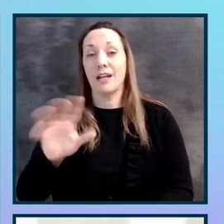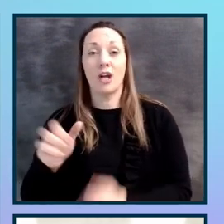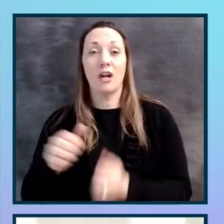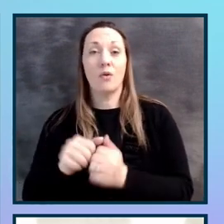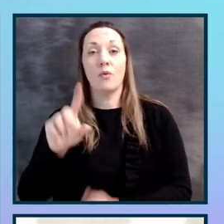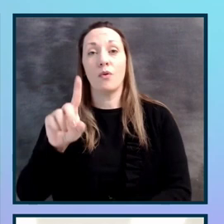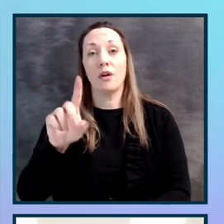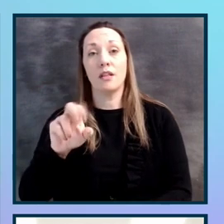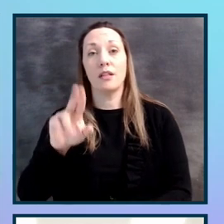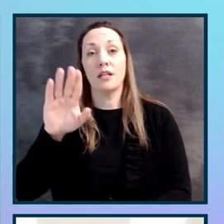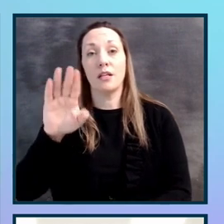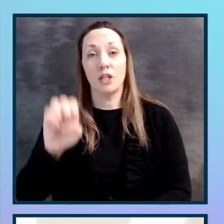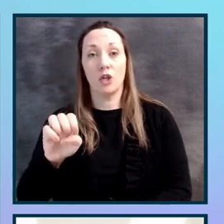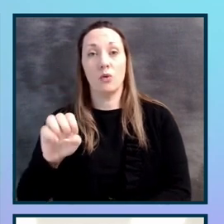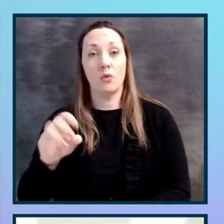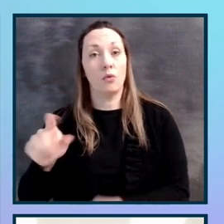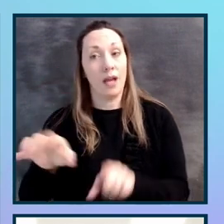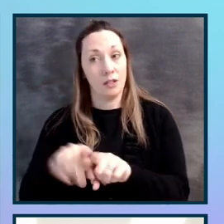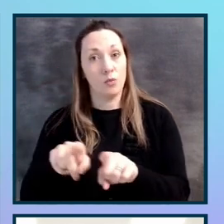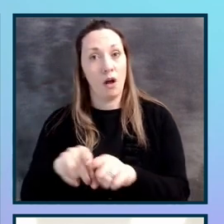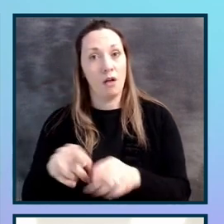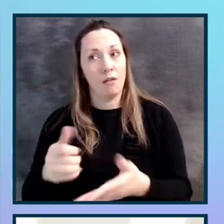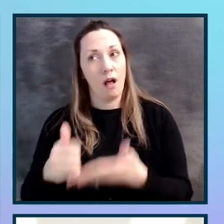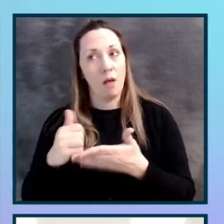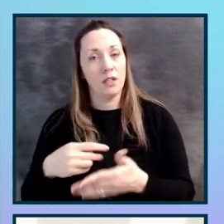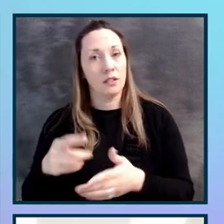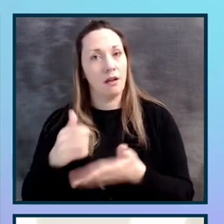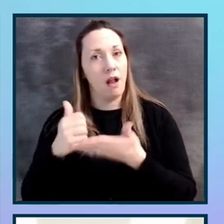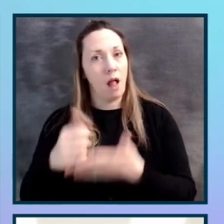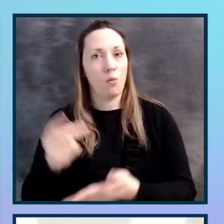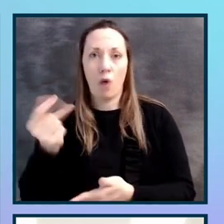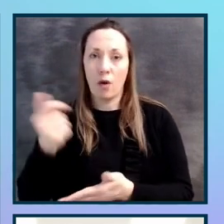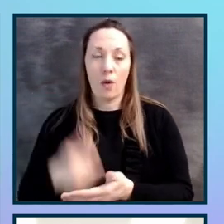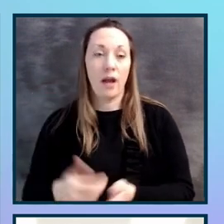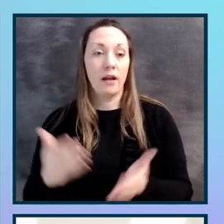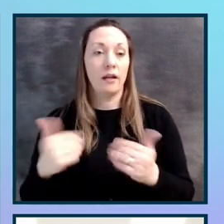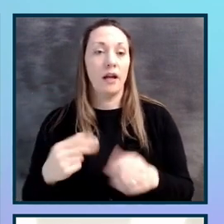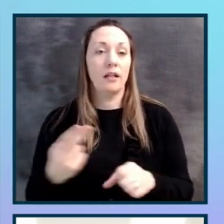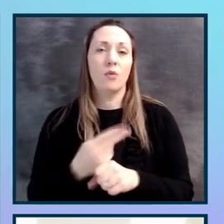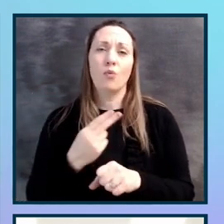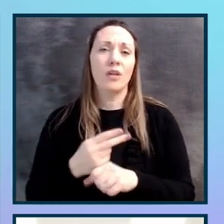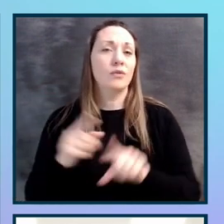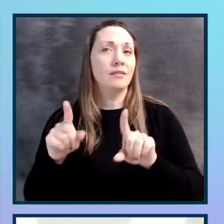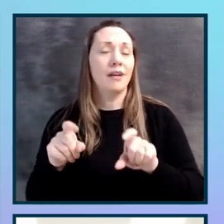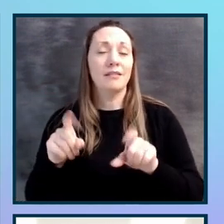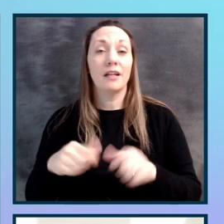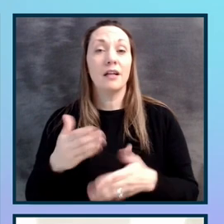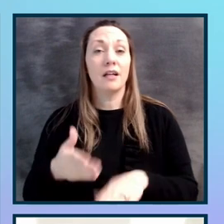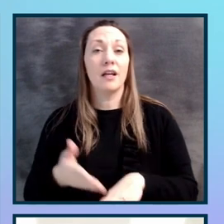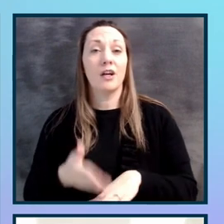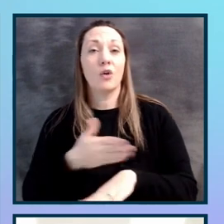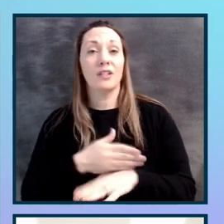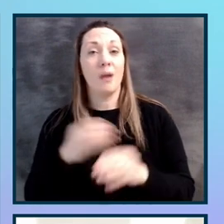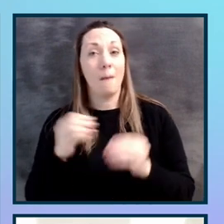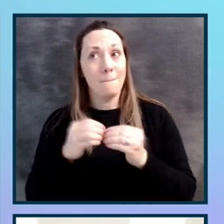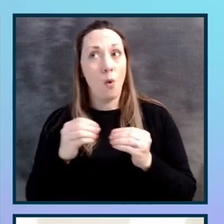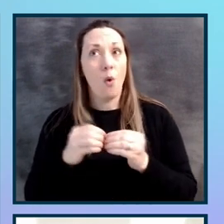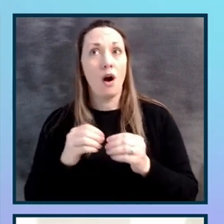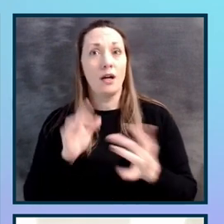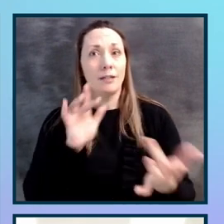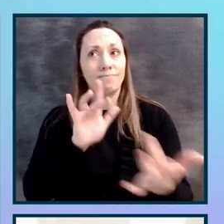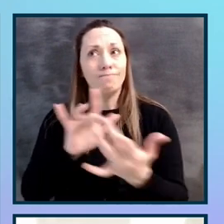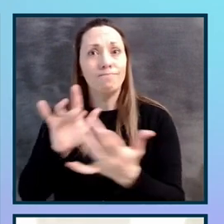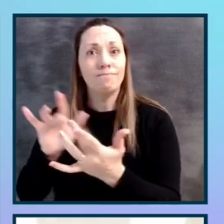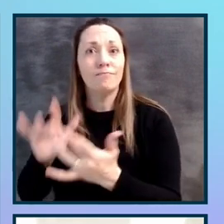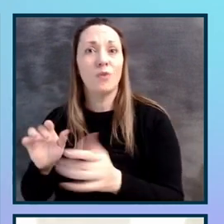we can get quick advice straight away. We use intelligent guided testing that is available and increases our coverage massively. can increase your